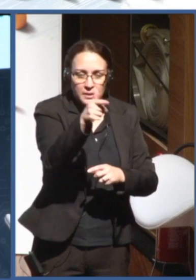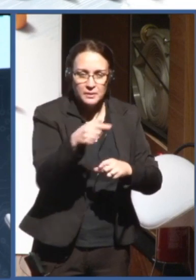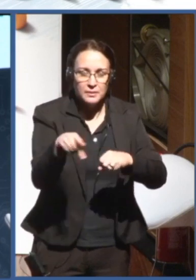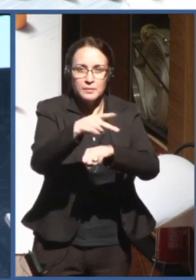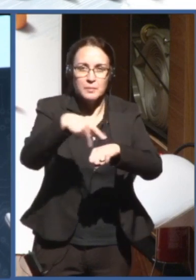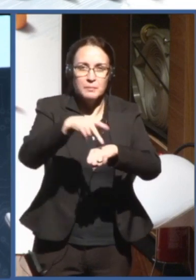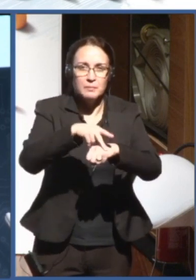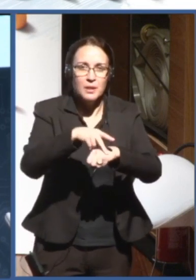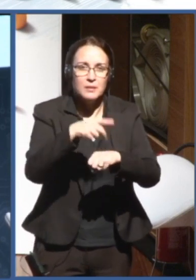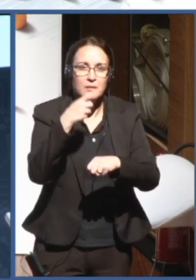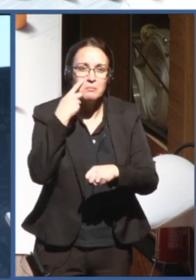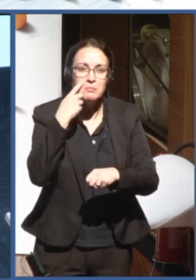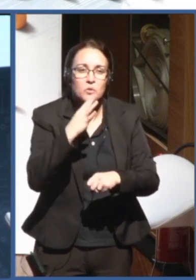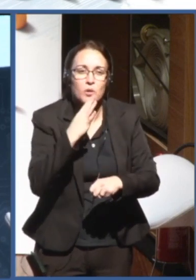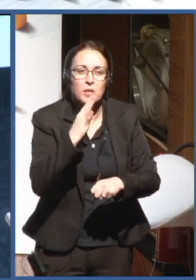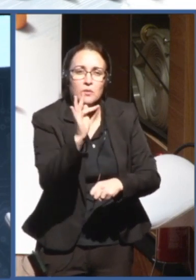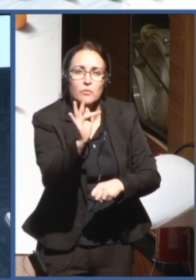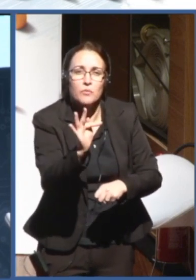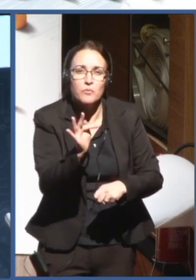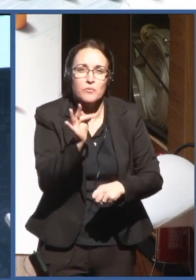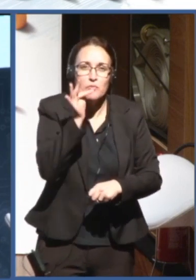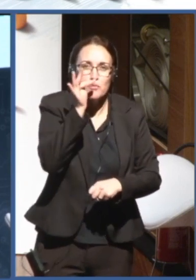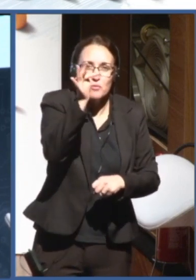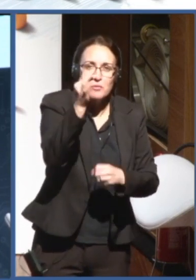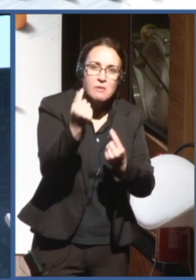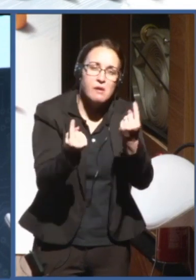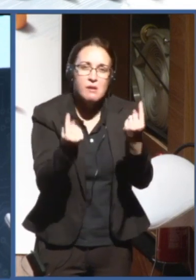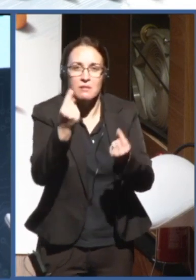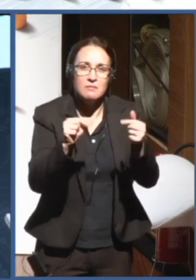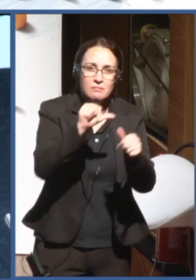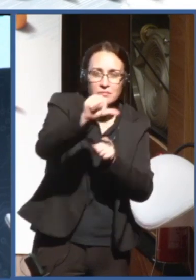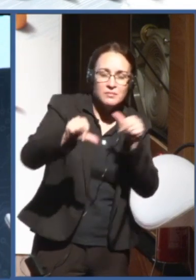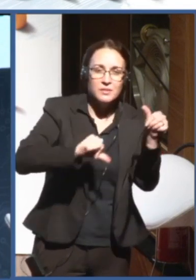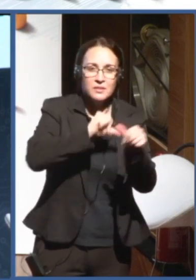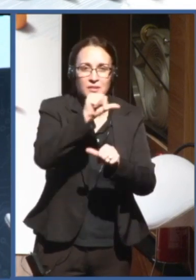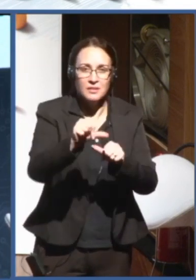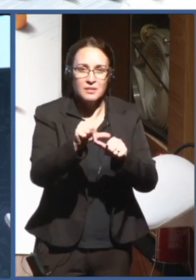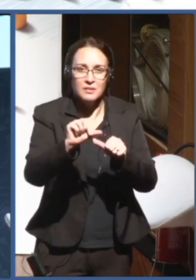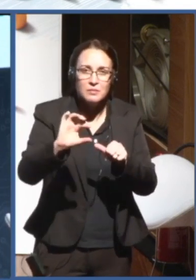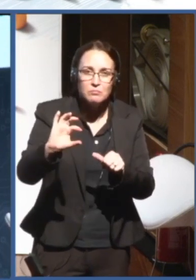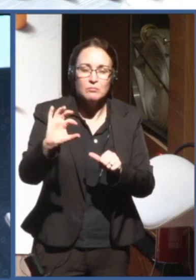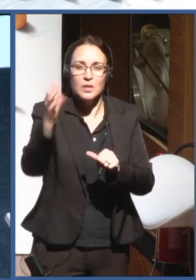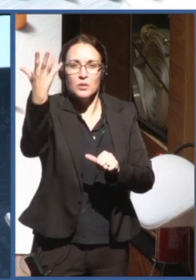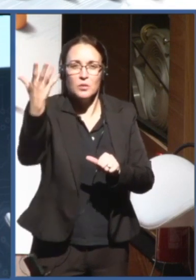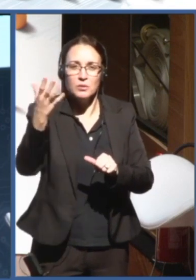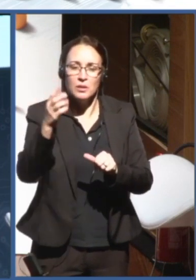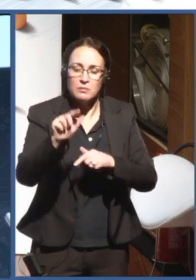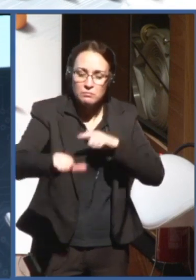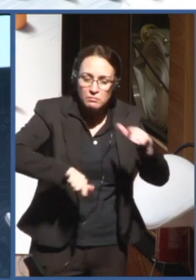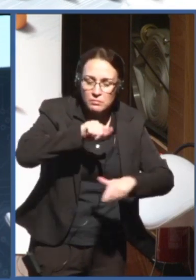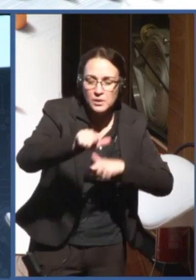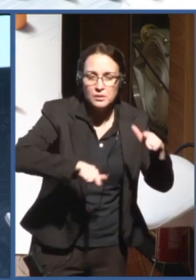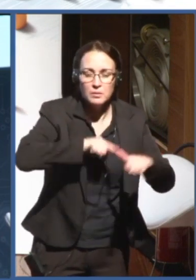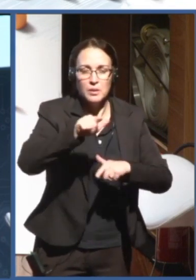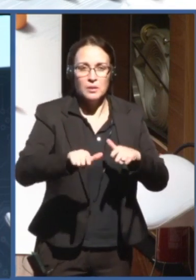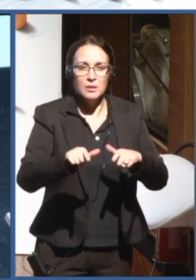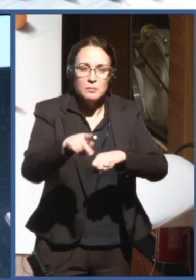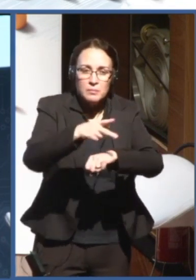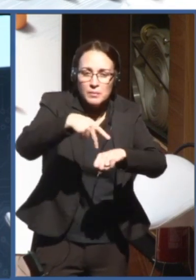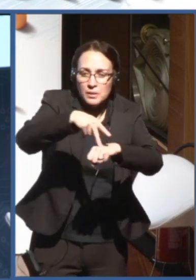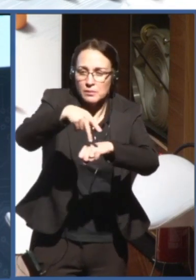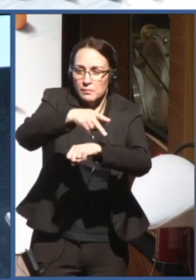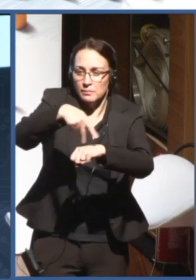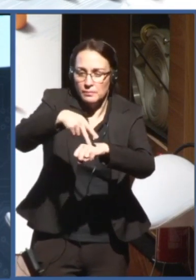changes. So, from our perspective, we work on that with the region, with the countries that are part